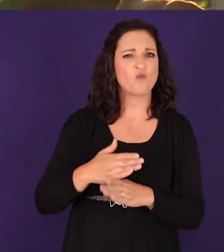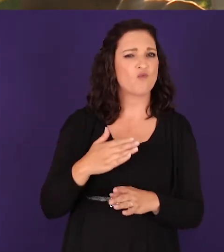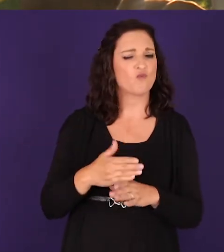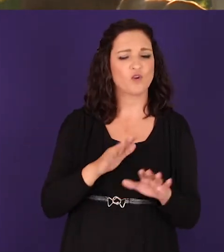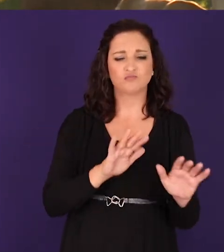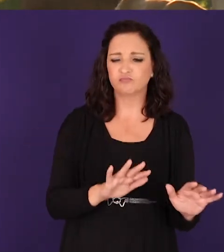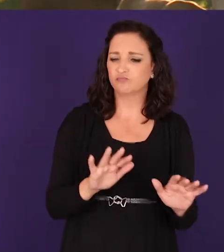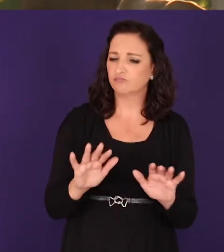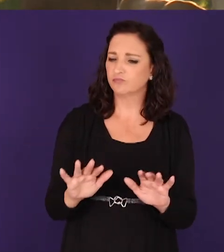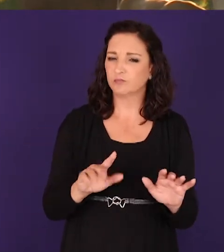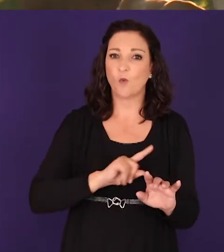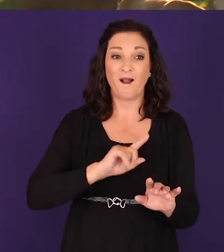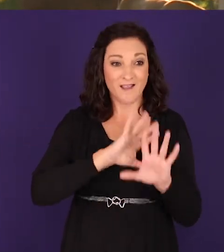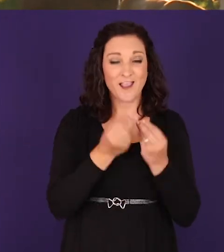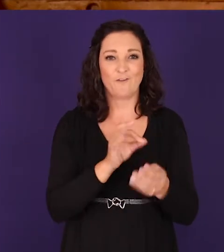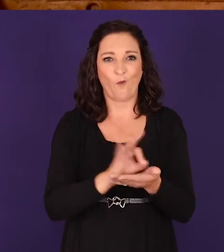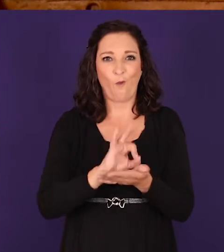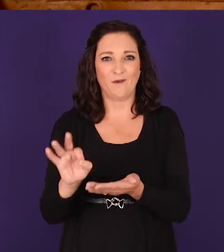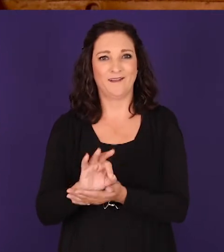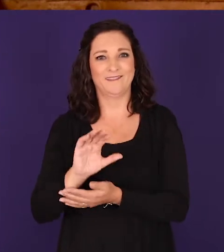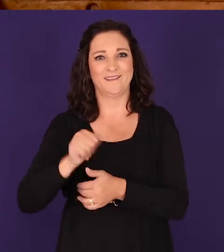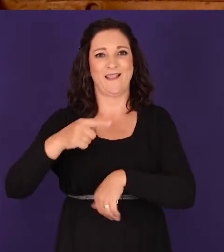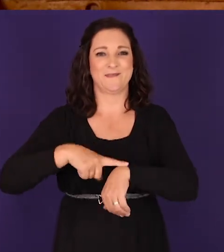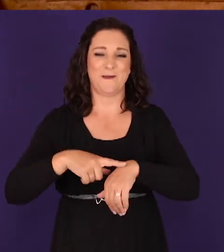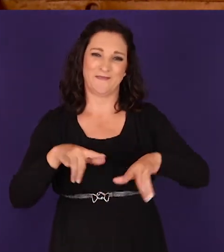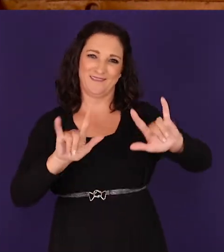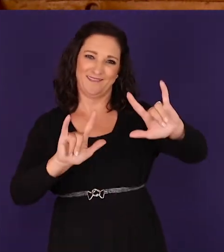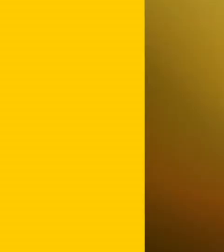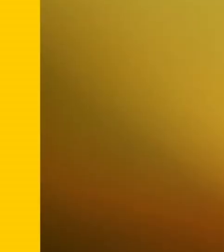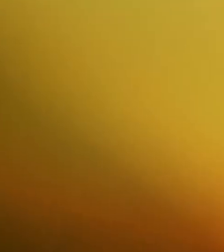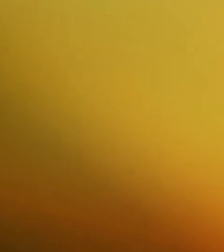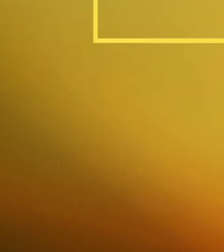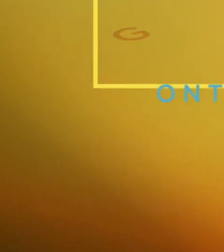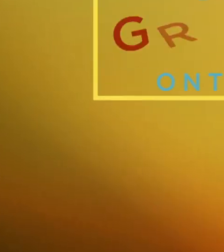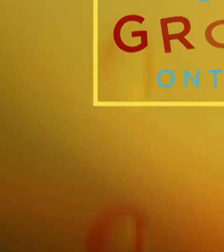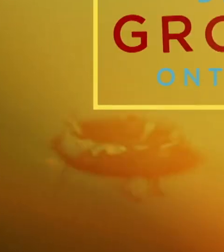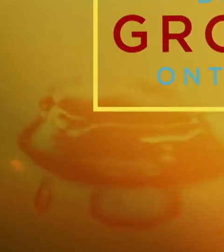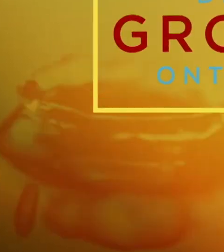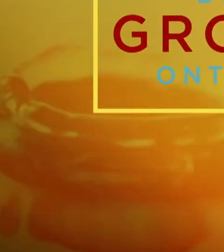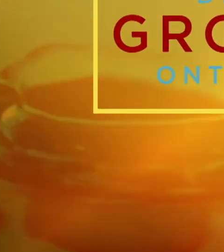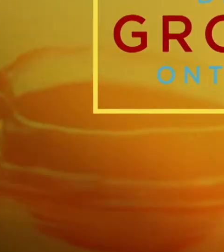why because he had everything organized until next time goodbye you